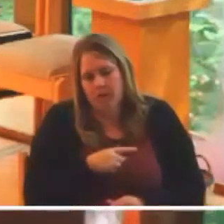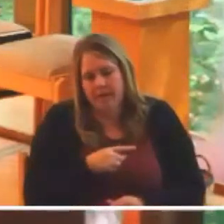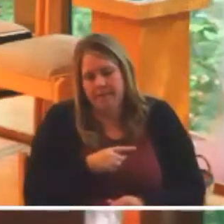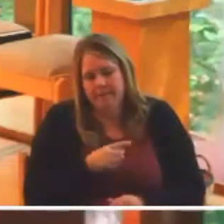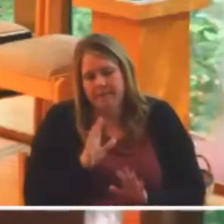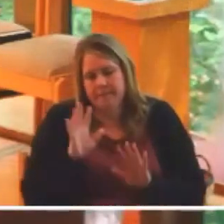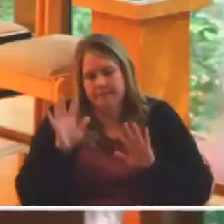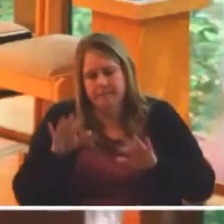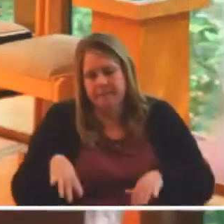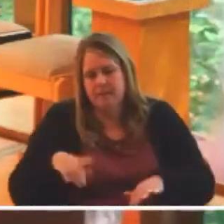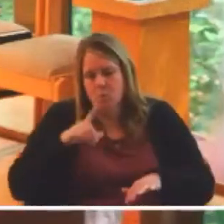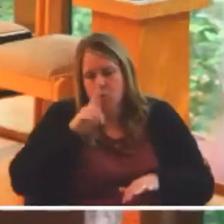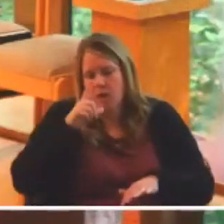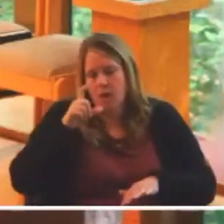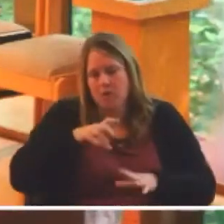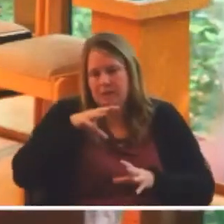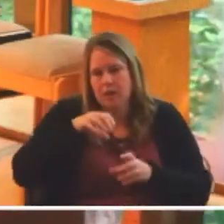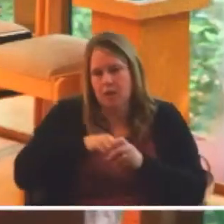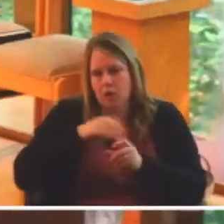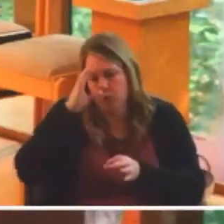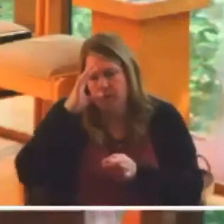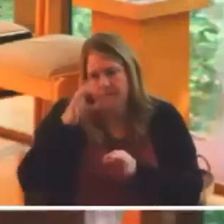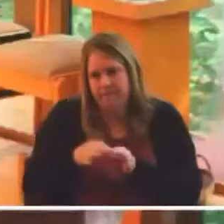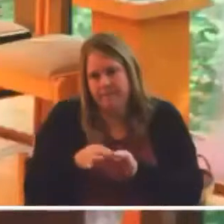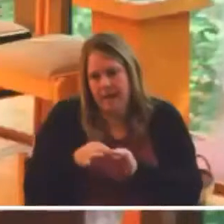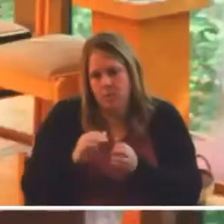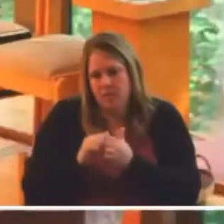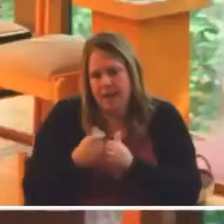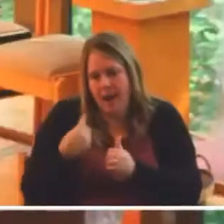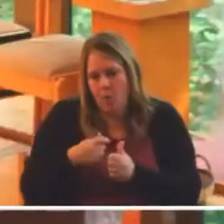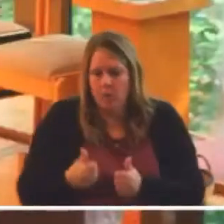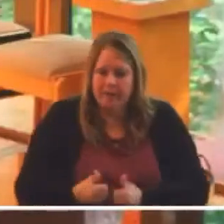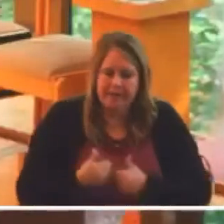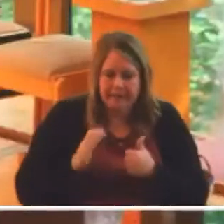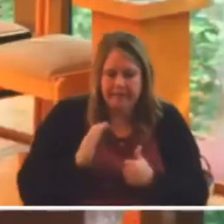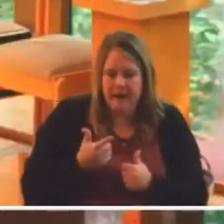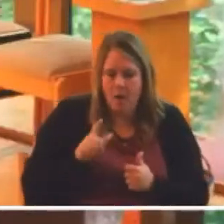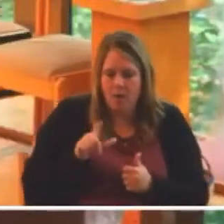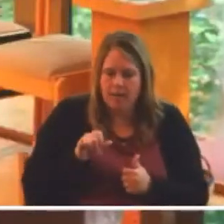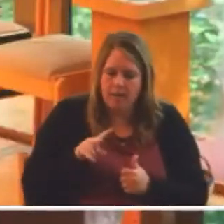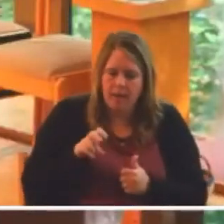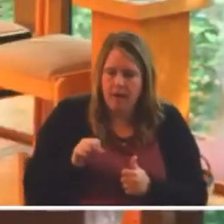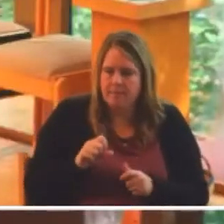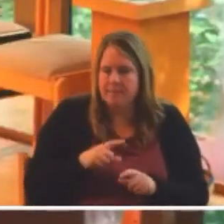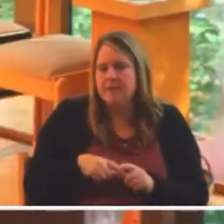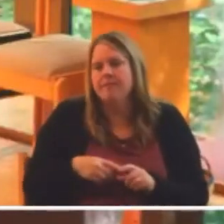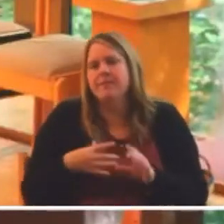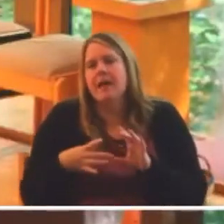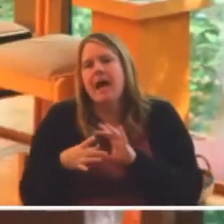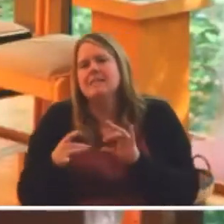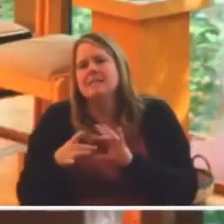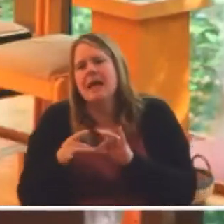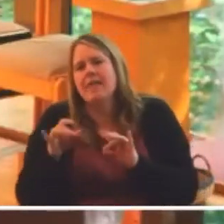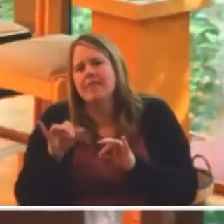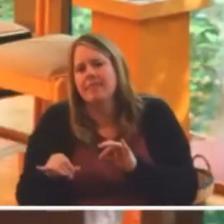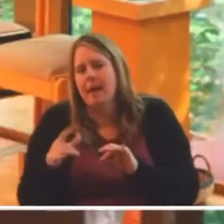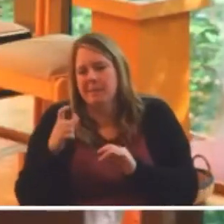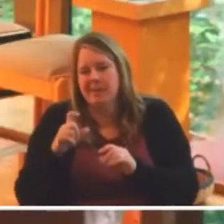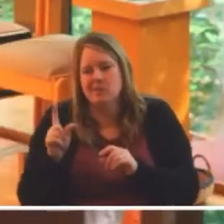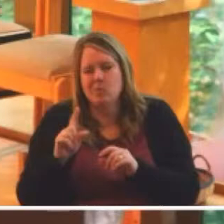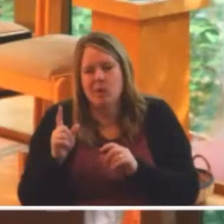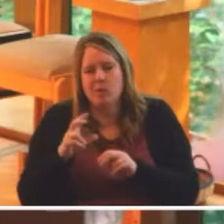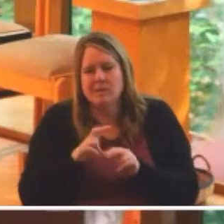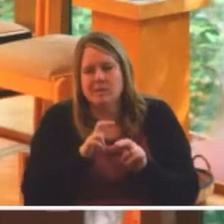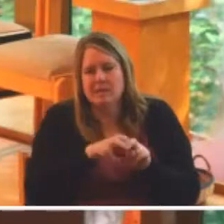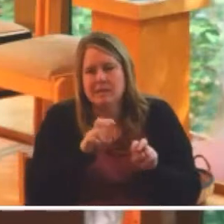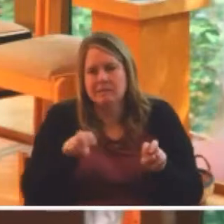faith in Christ's teachings and the way we actually live our lives. I say that aware that you're sitting here this morning, but I've also talked to many